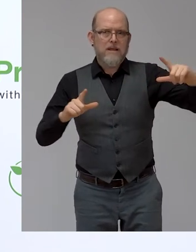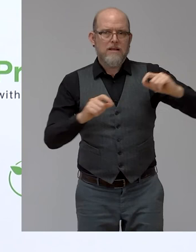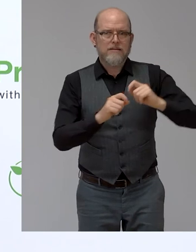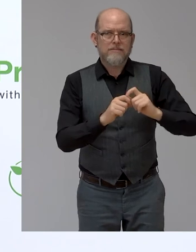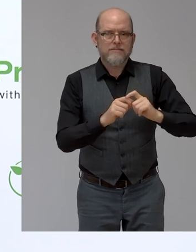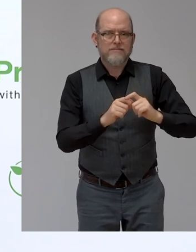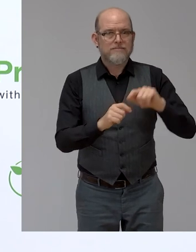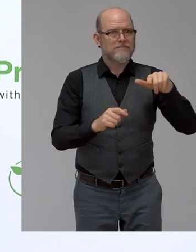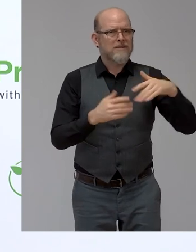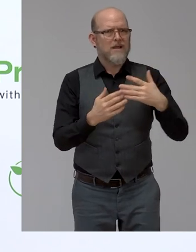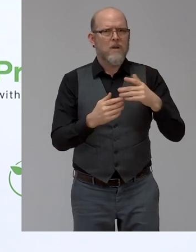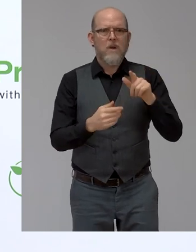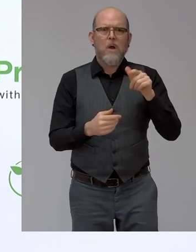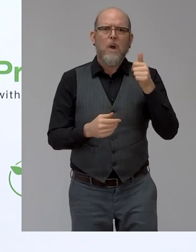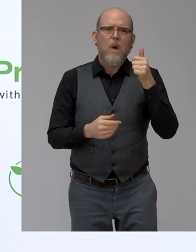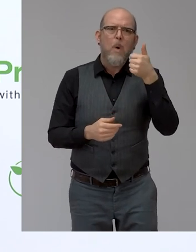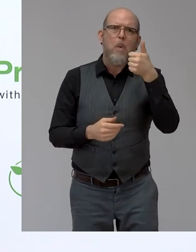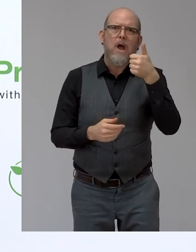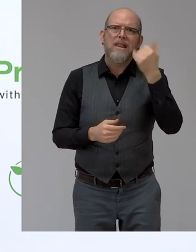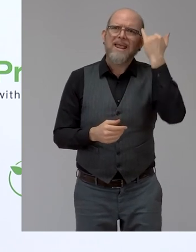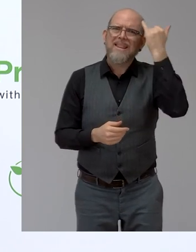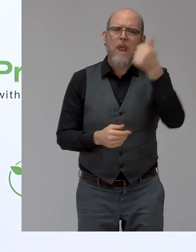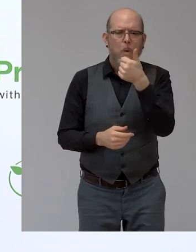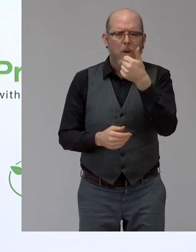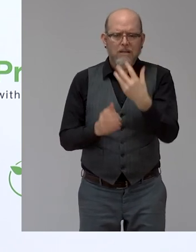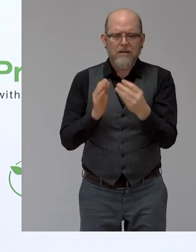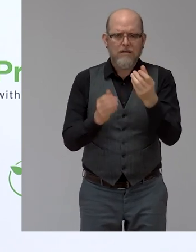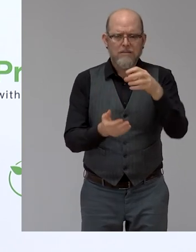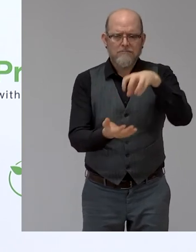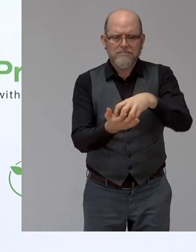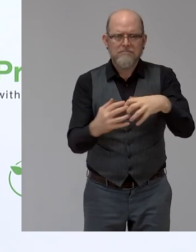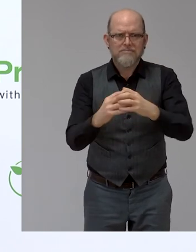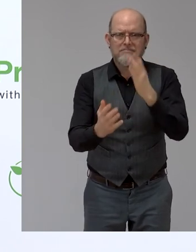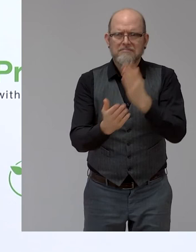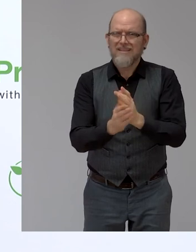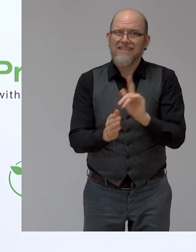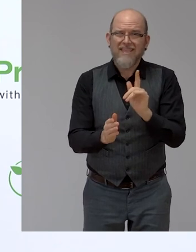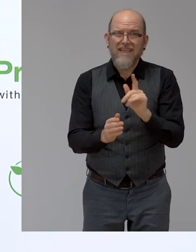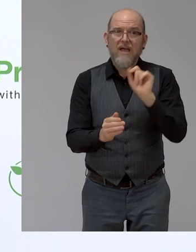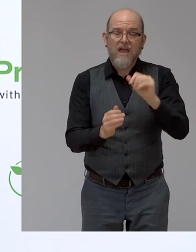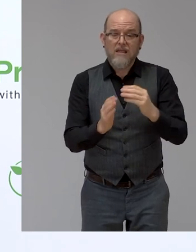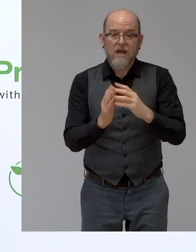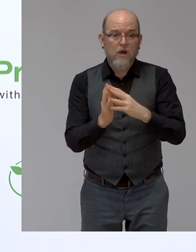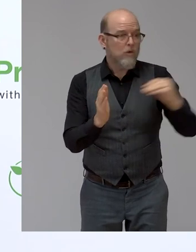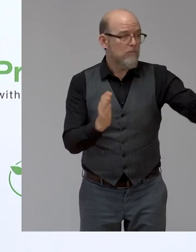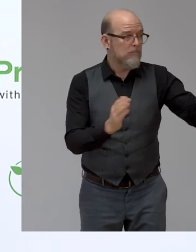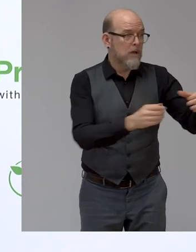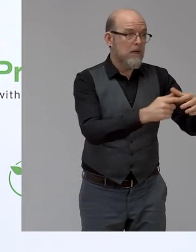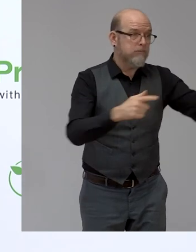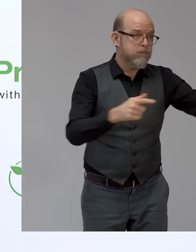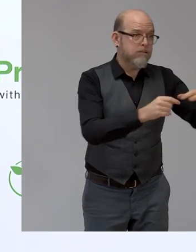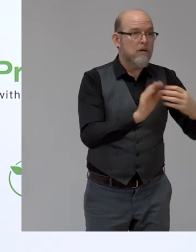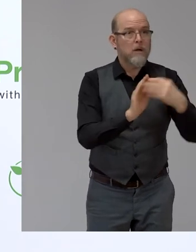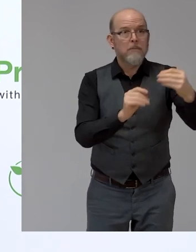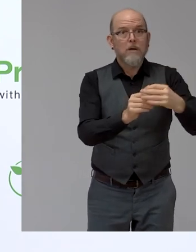unicorns. single solutions which might work. We want to multiply. We want to spread the news. We want to enable the organizations